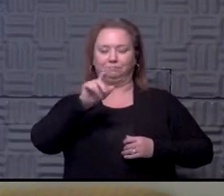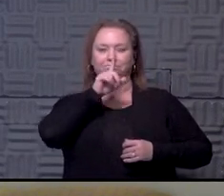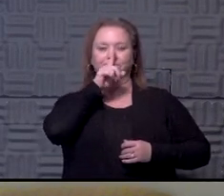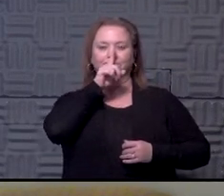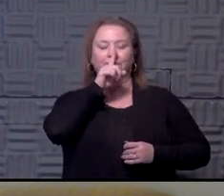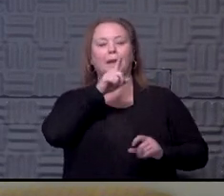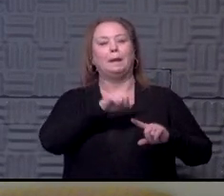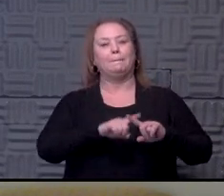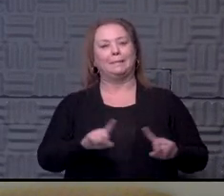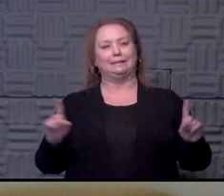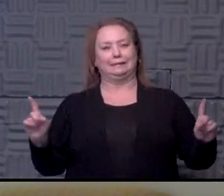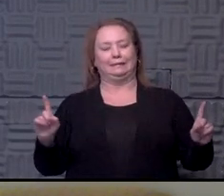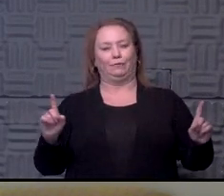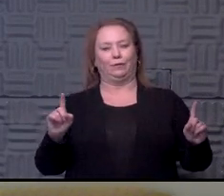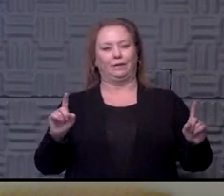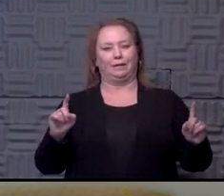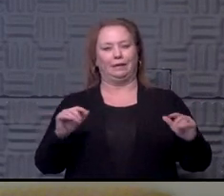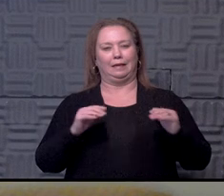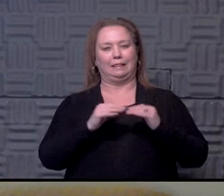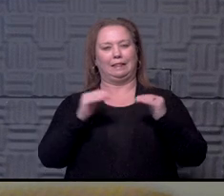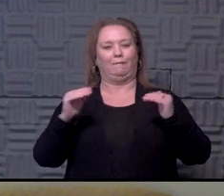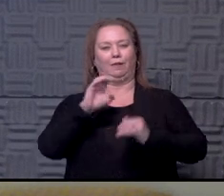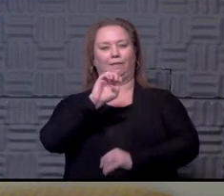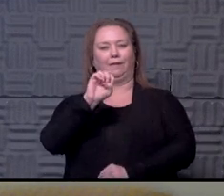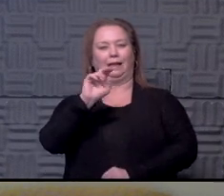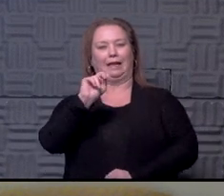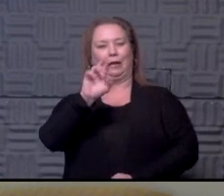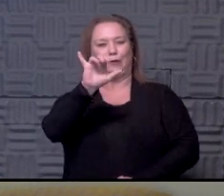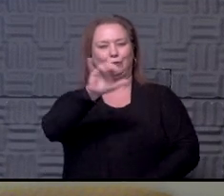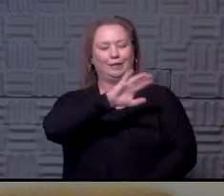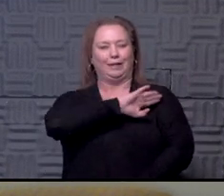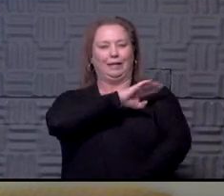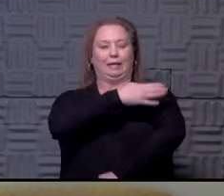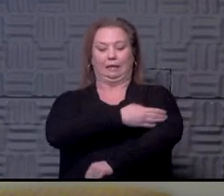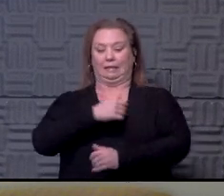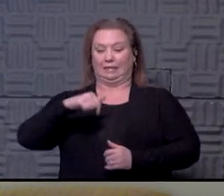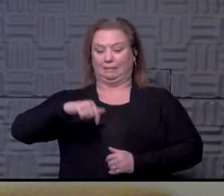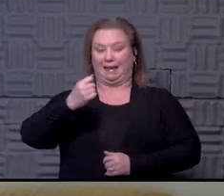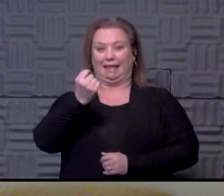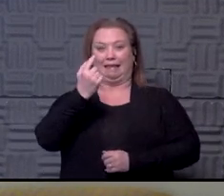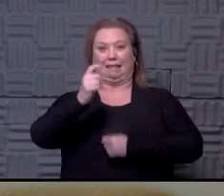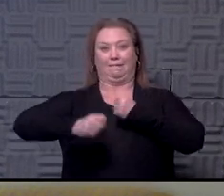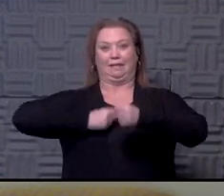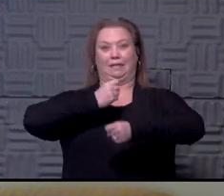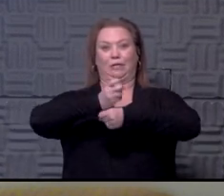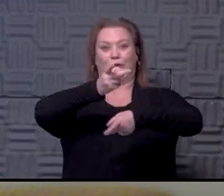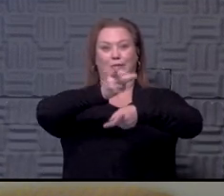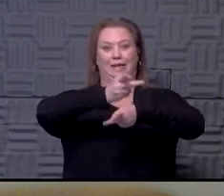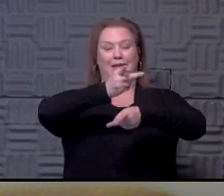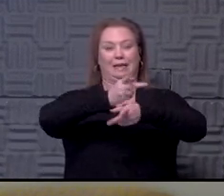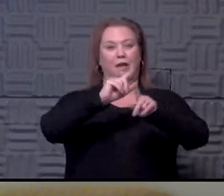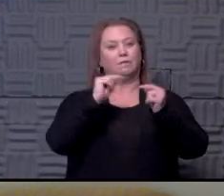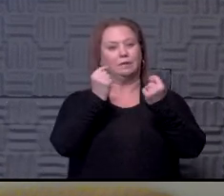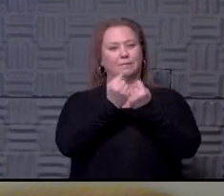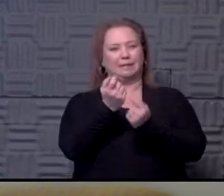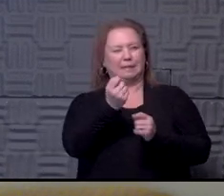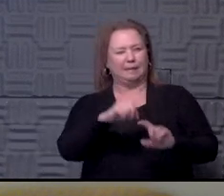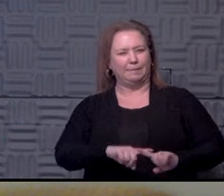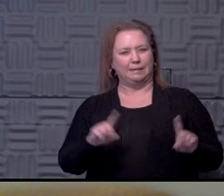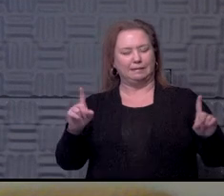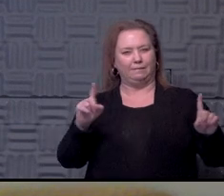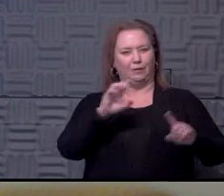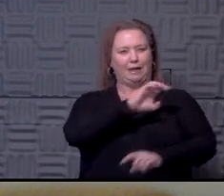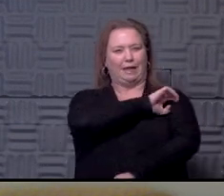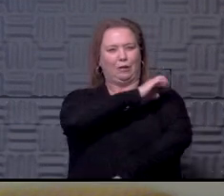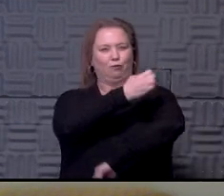it is a little bit different energy this year. This is my 11th season taking care of the team. But it's a little bit different energy